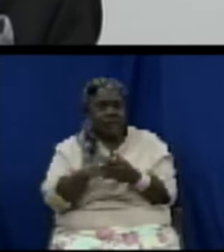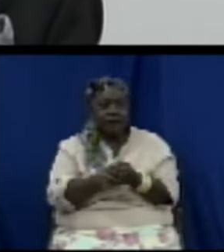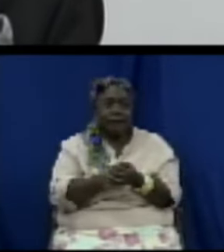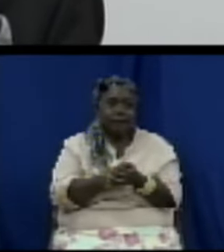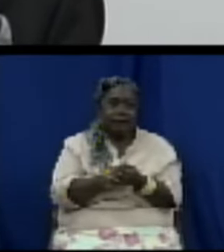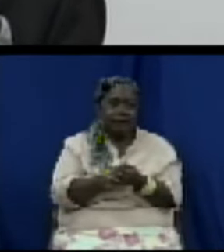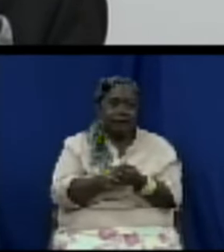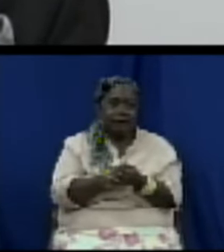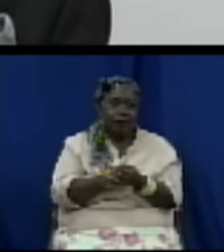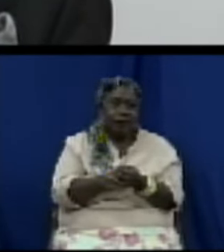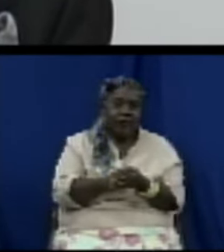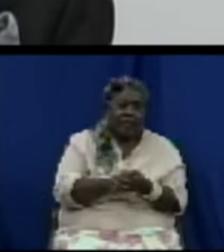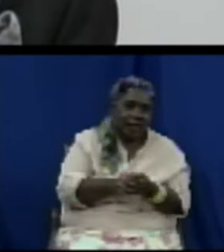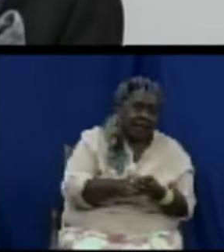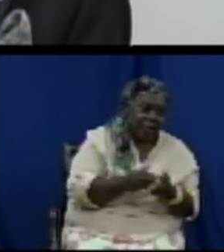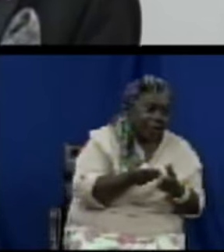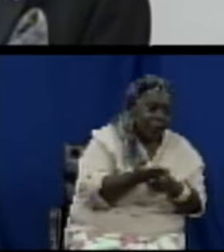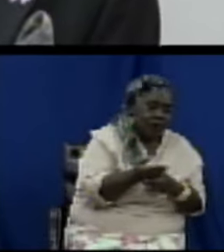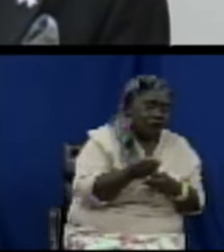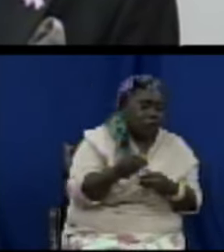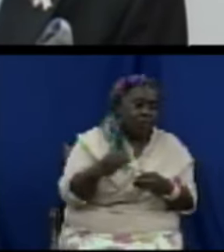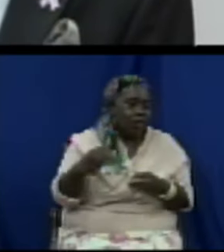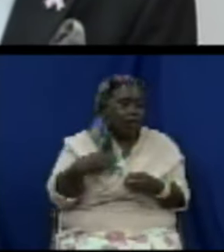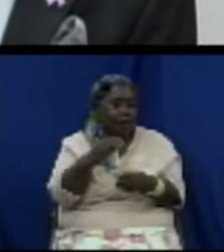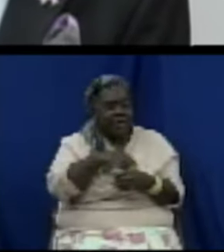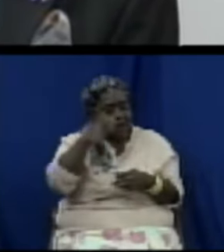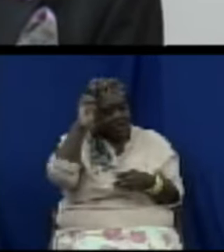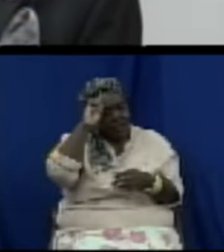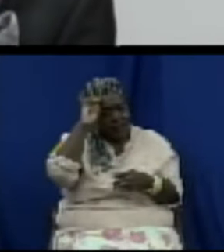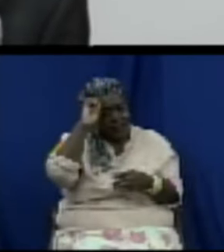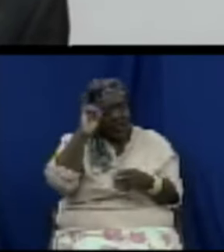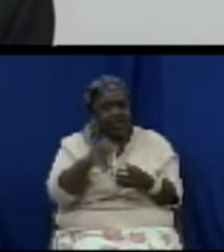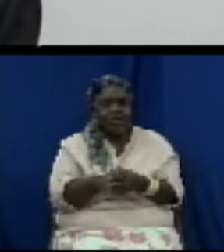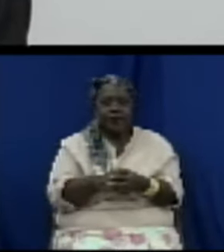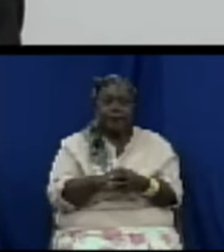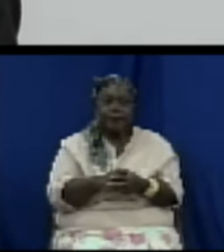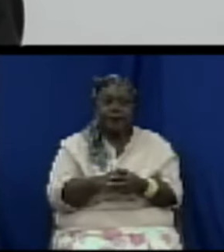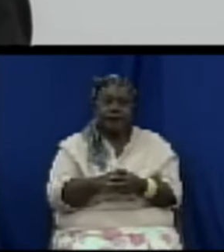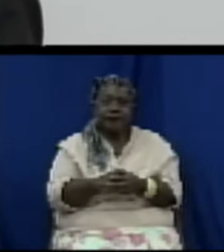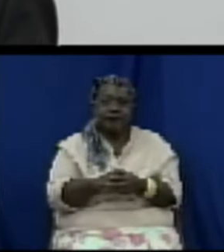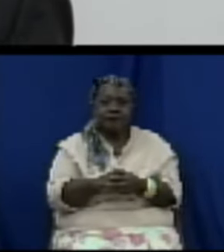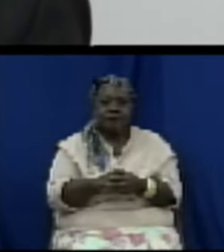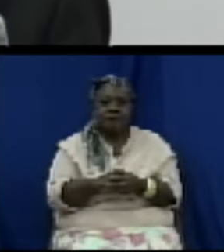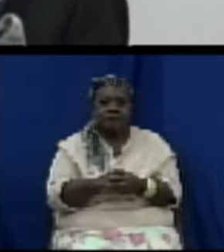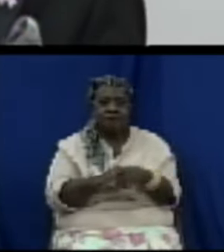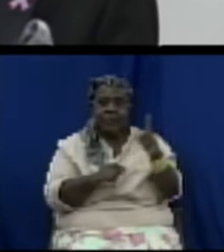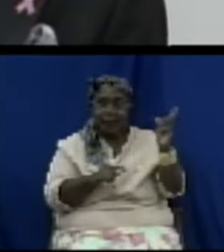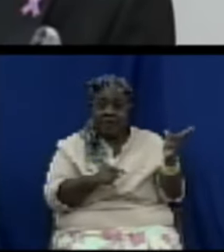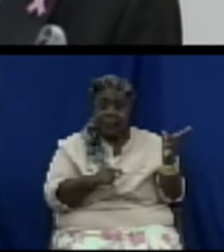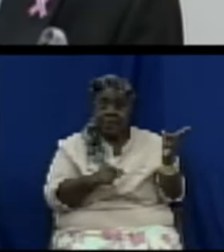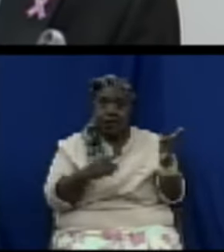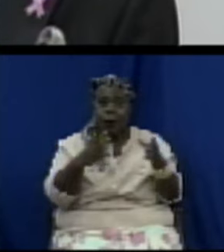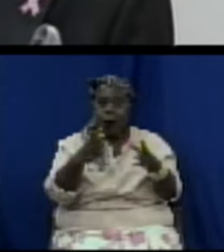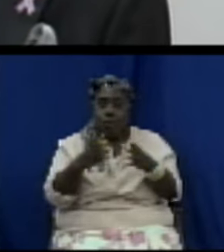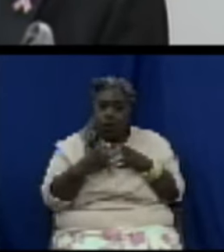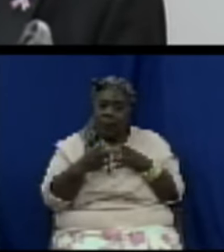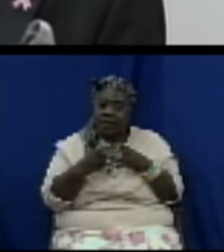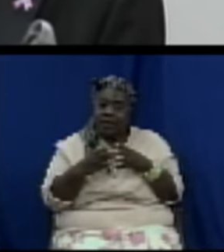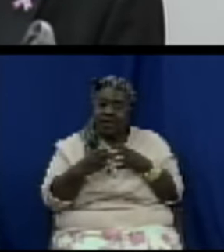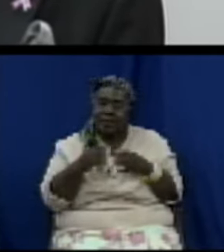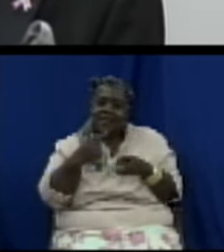within the ministry of education I want to report that this new initiative